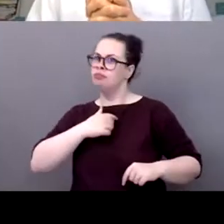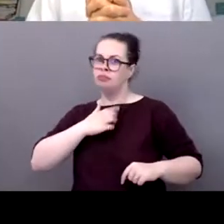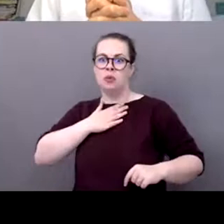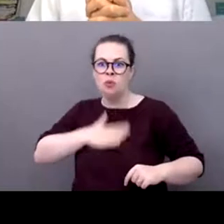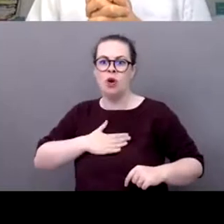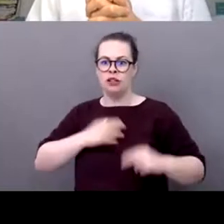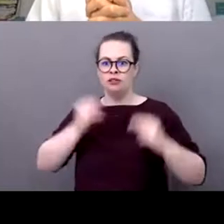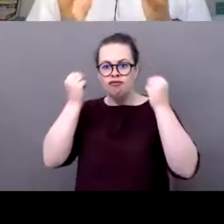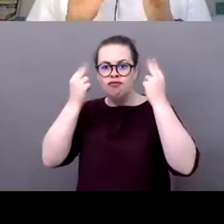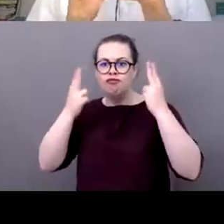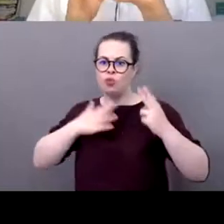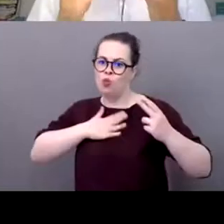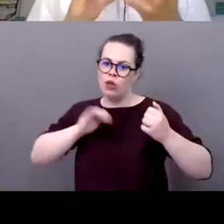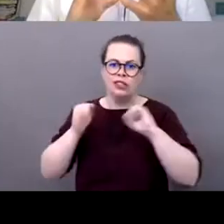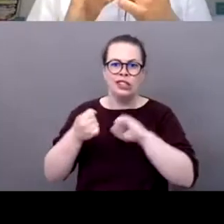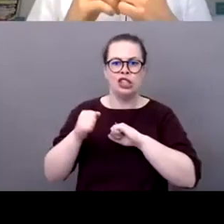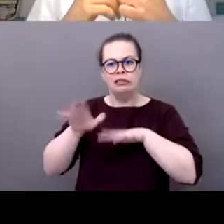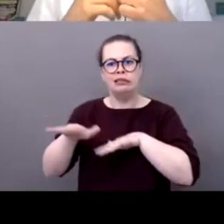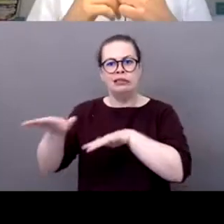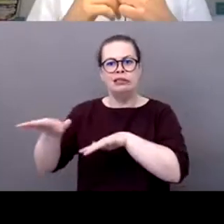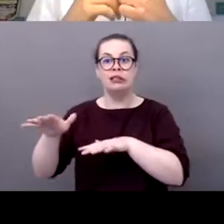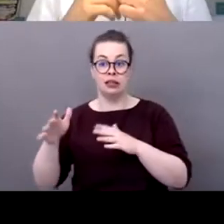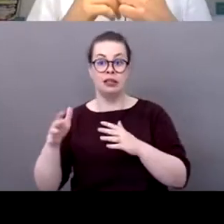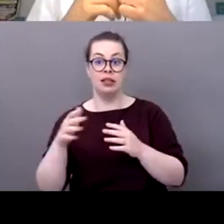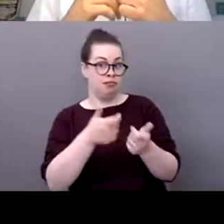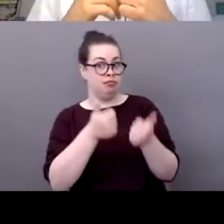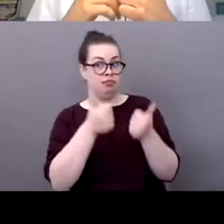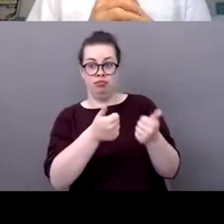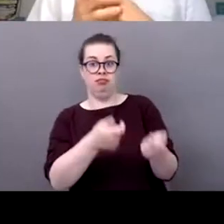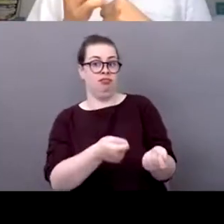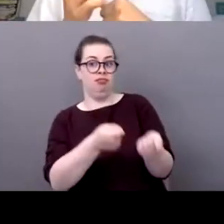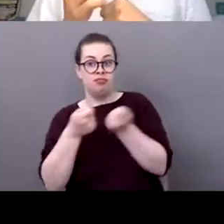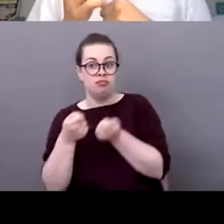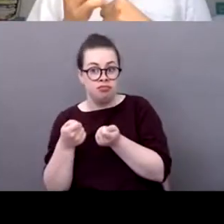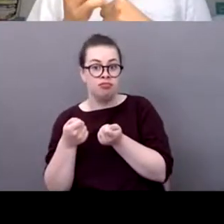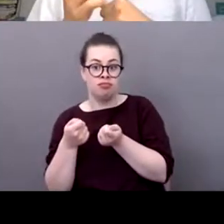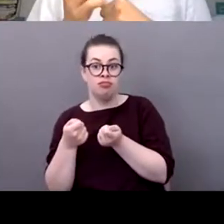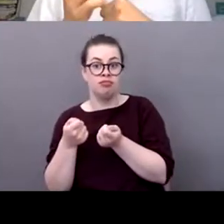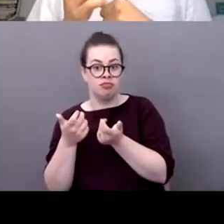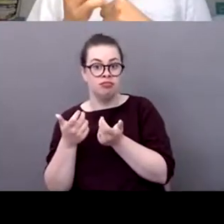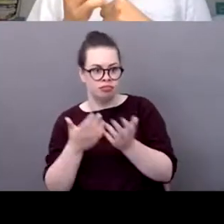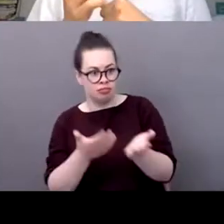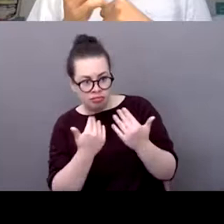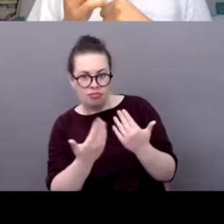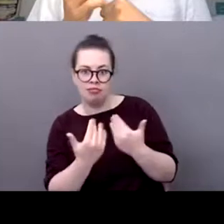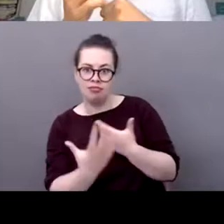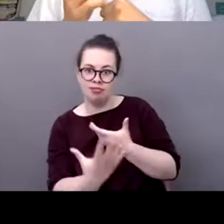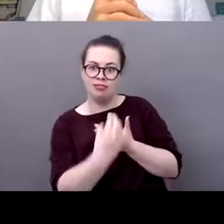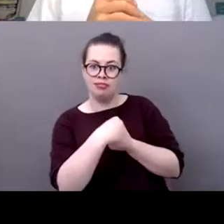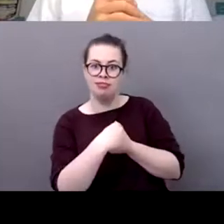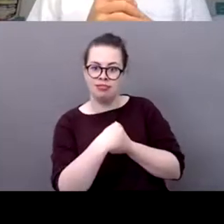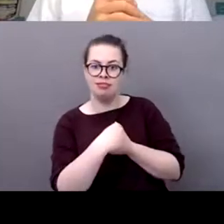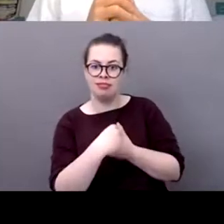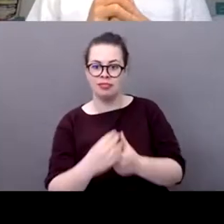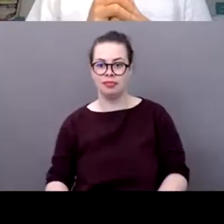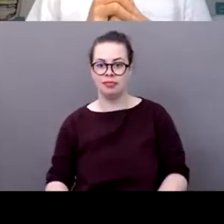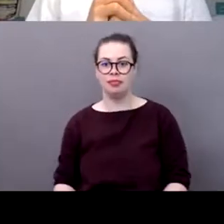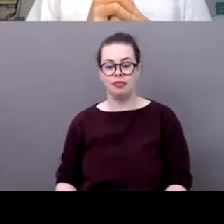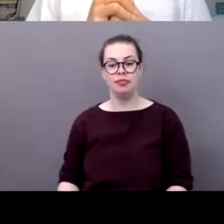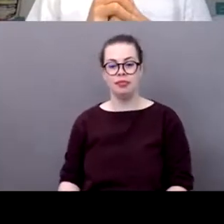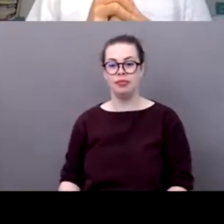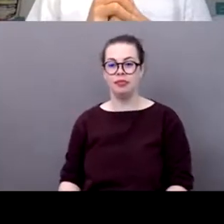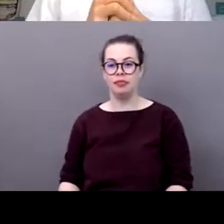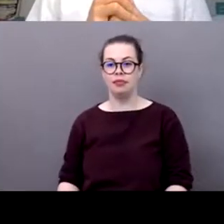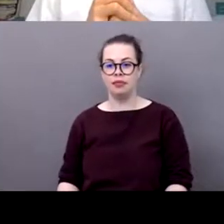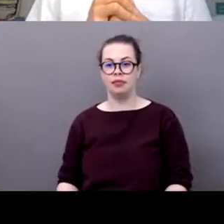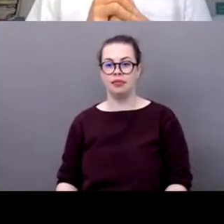and i think us as athletes or as adventurers we have a special role to play uh in the